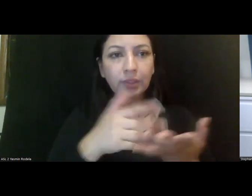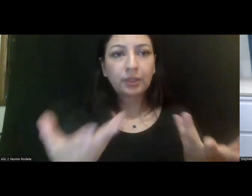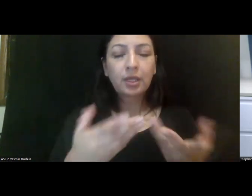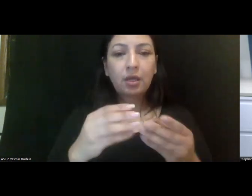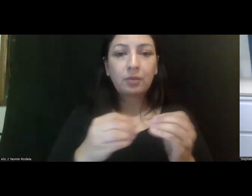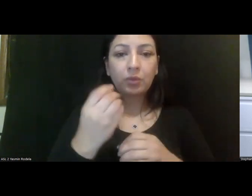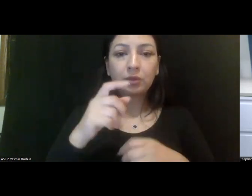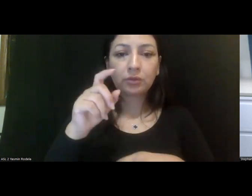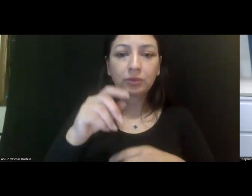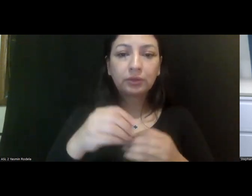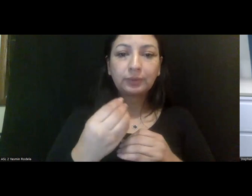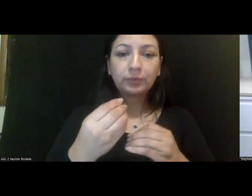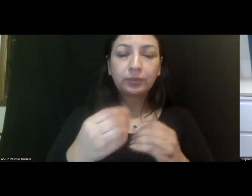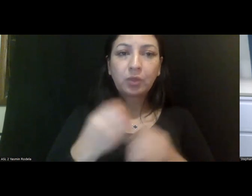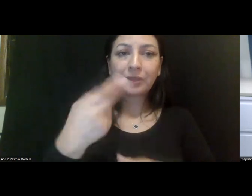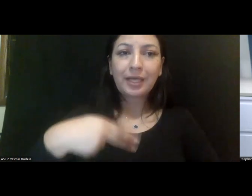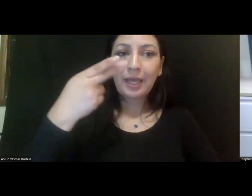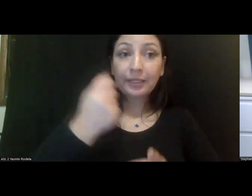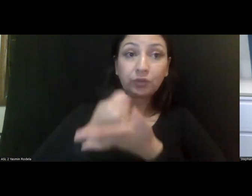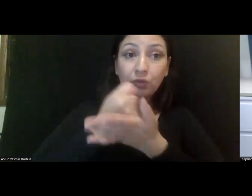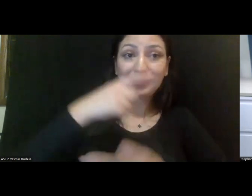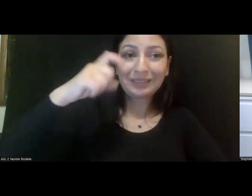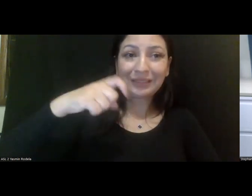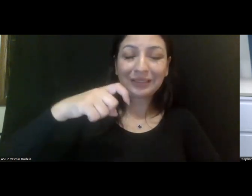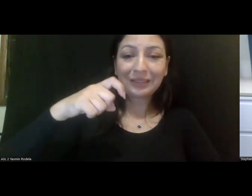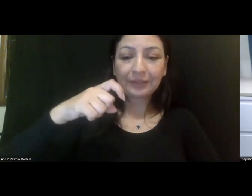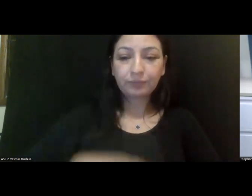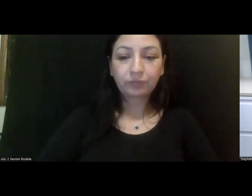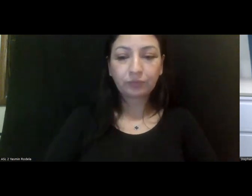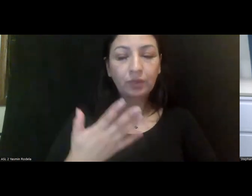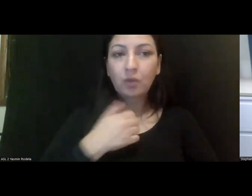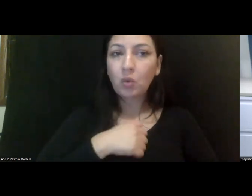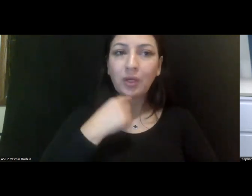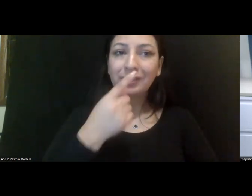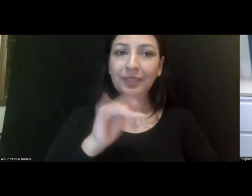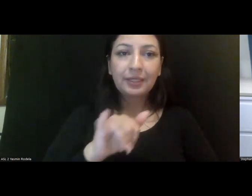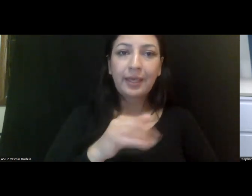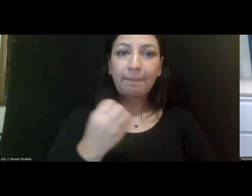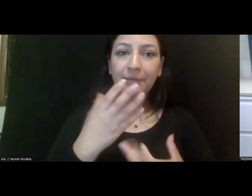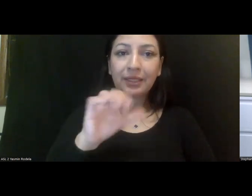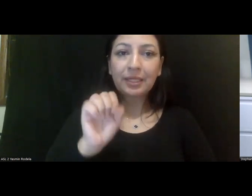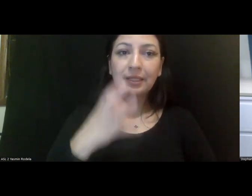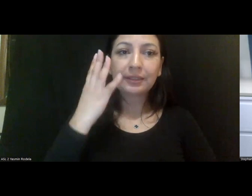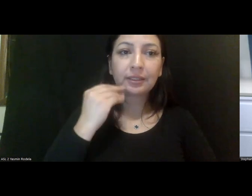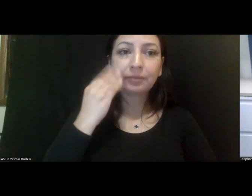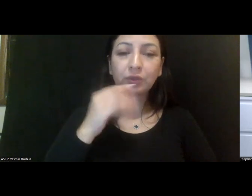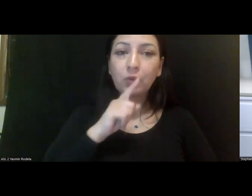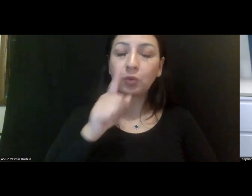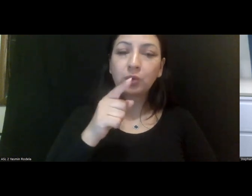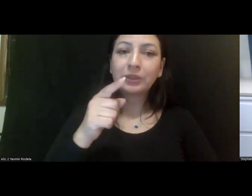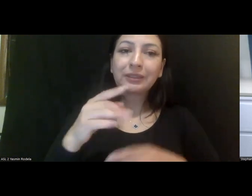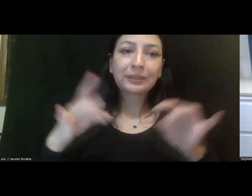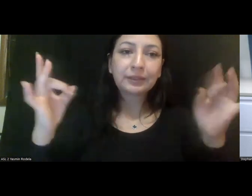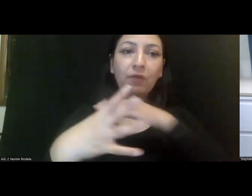who have the most, the highest treatment needs, um, unfortunately, they're also in many cases experiencing extreme poverty,